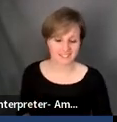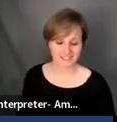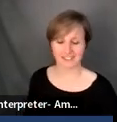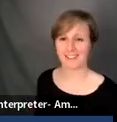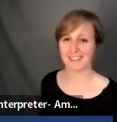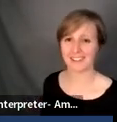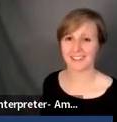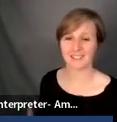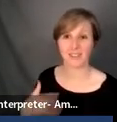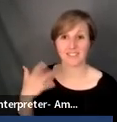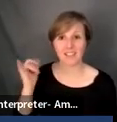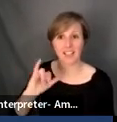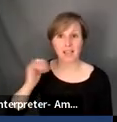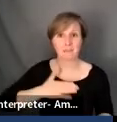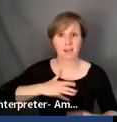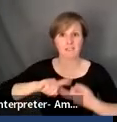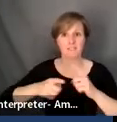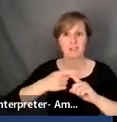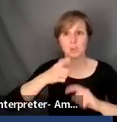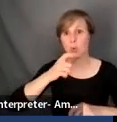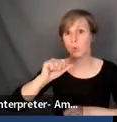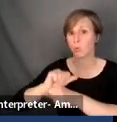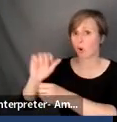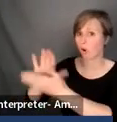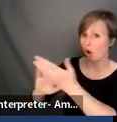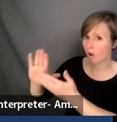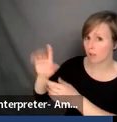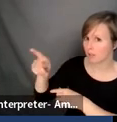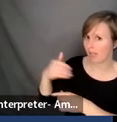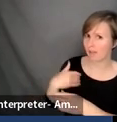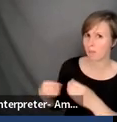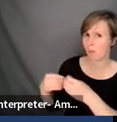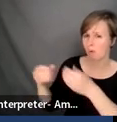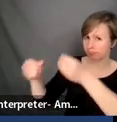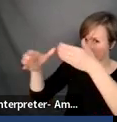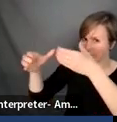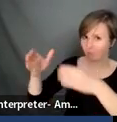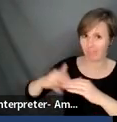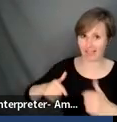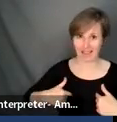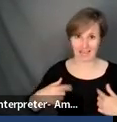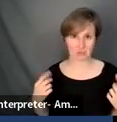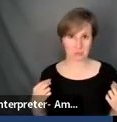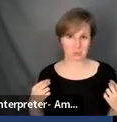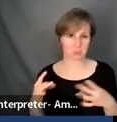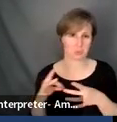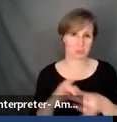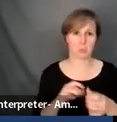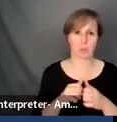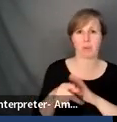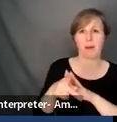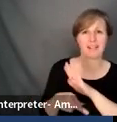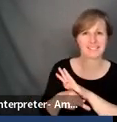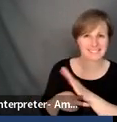I feel that my friends that have worked in college and have more knowledge than, than I do in respect to policies